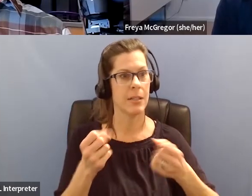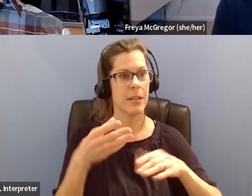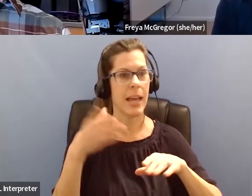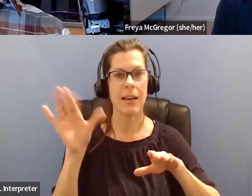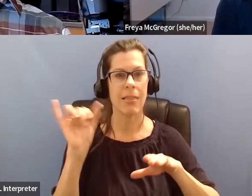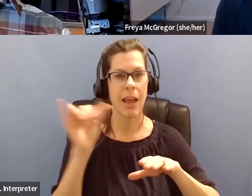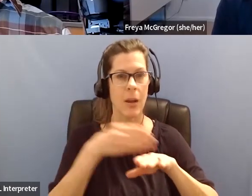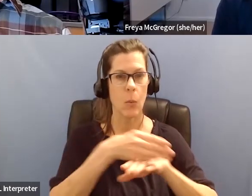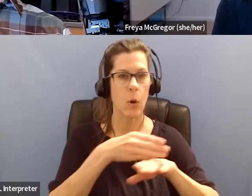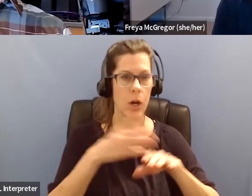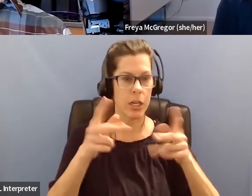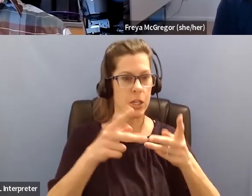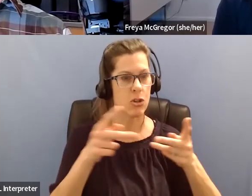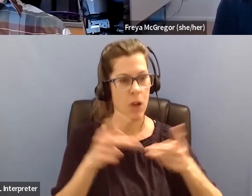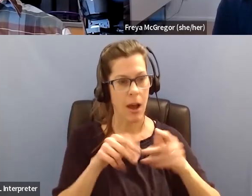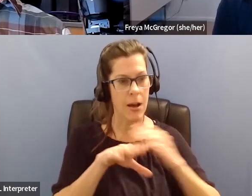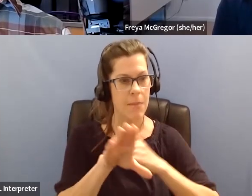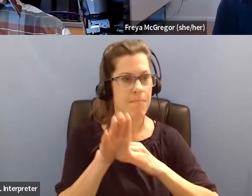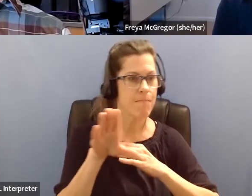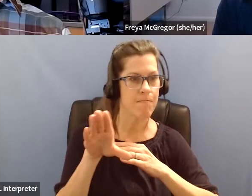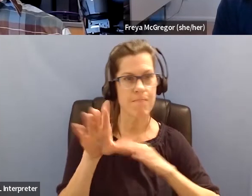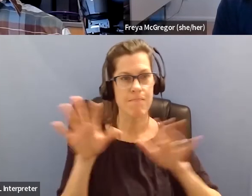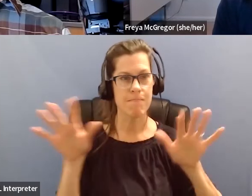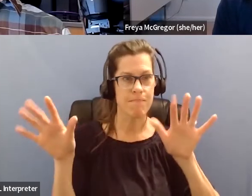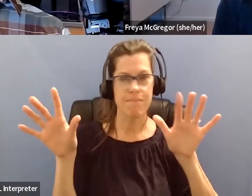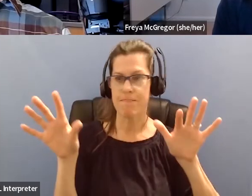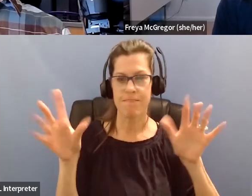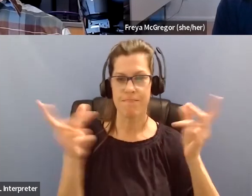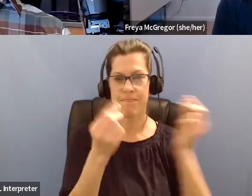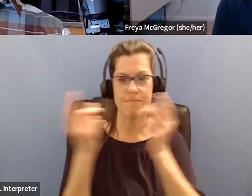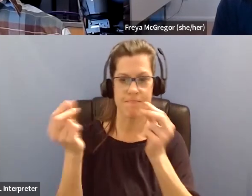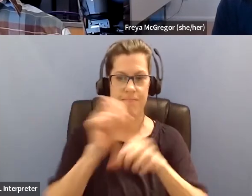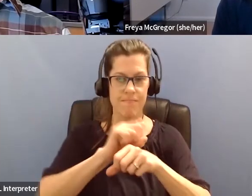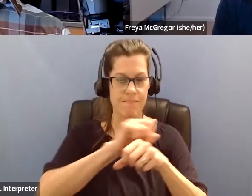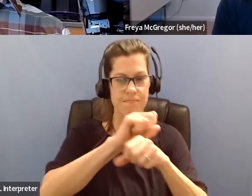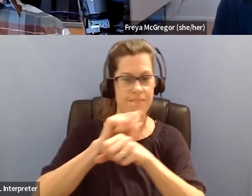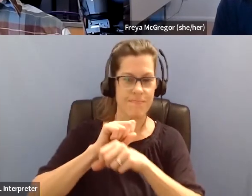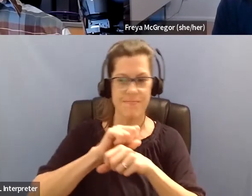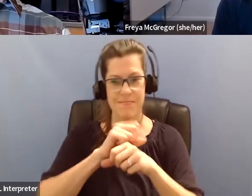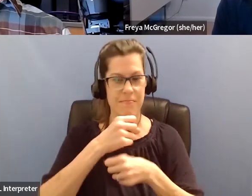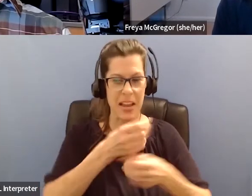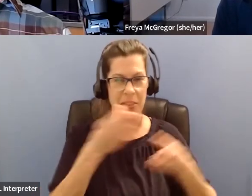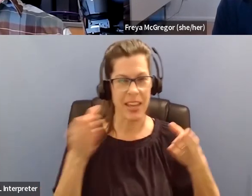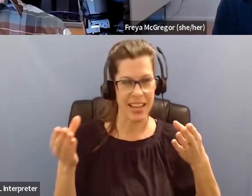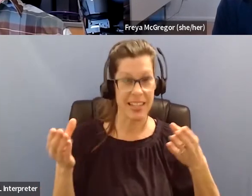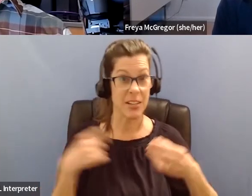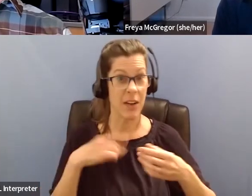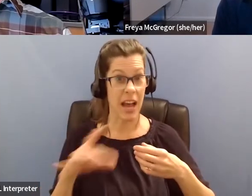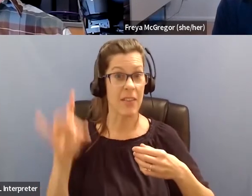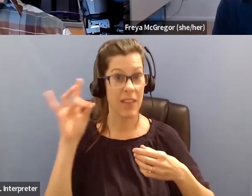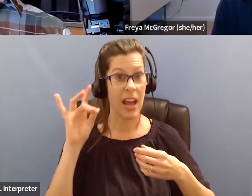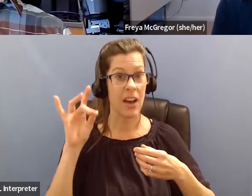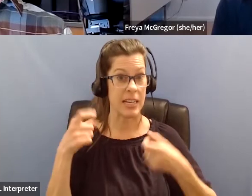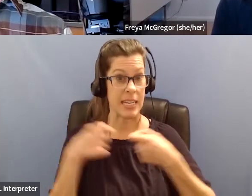and finding. So, I found an electric focus that's built for a telescope.